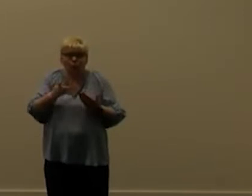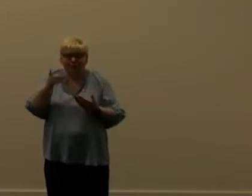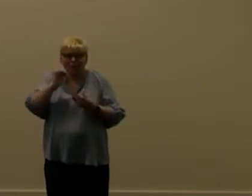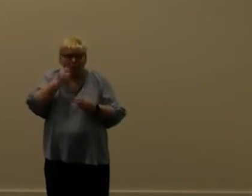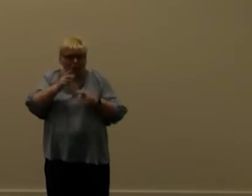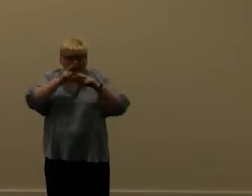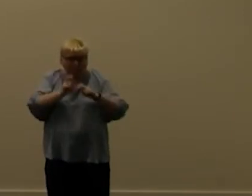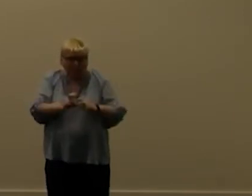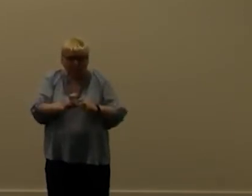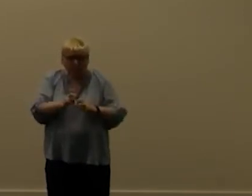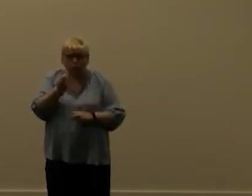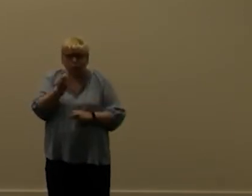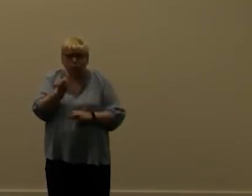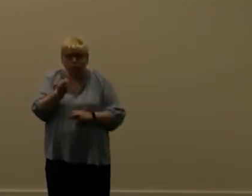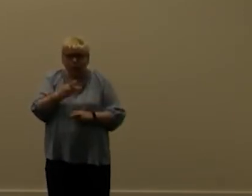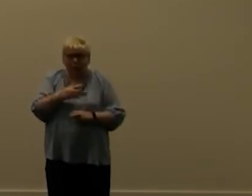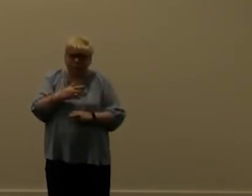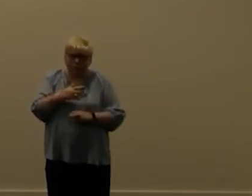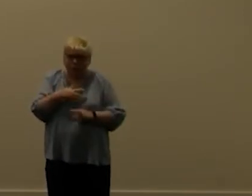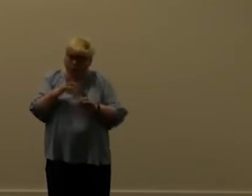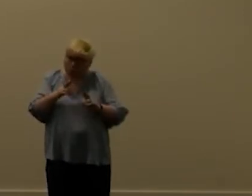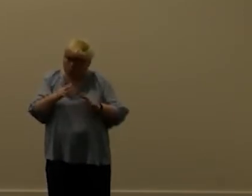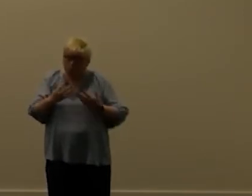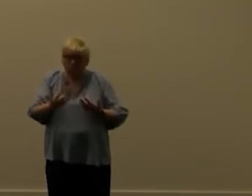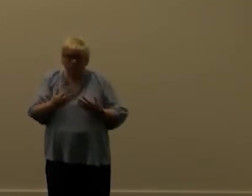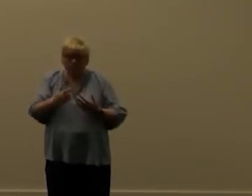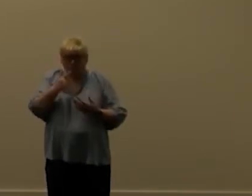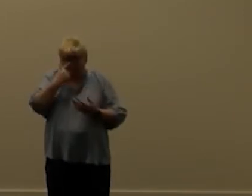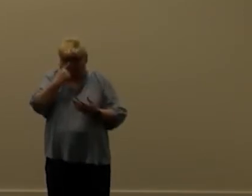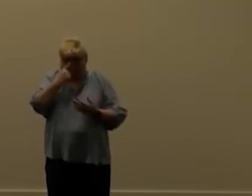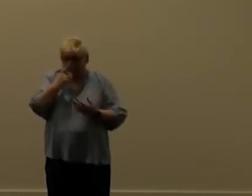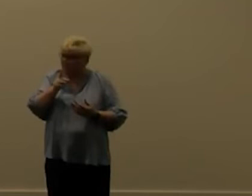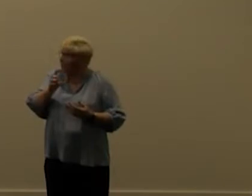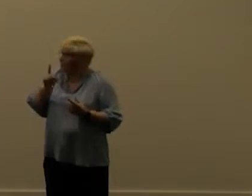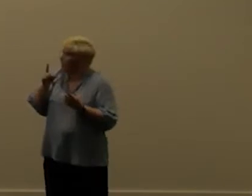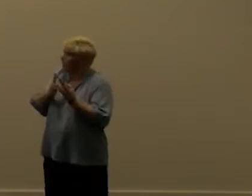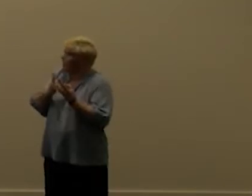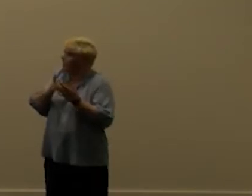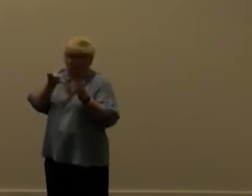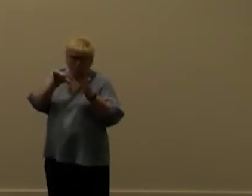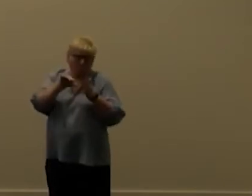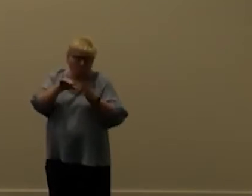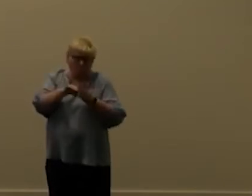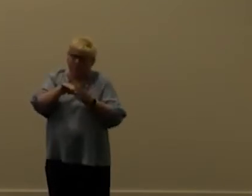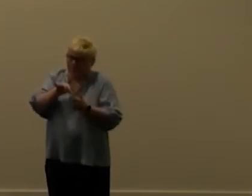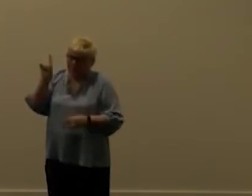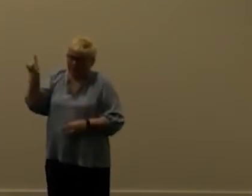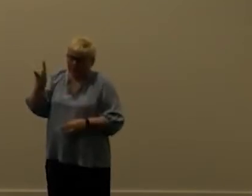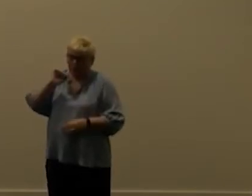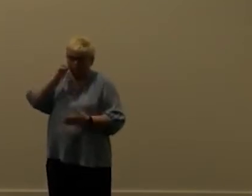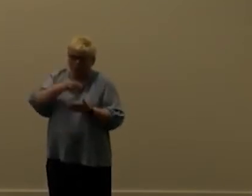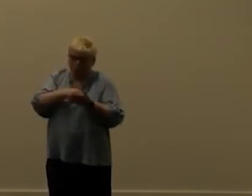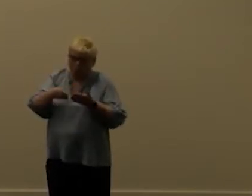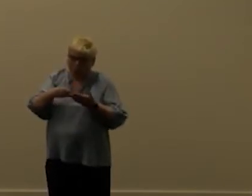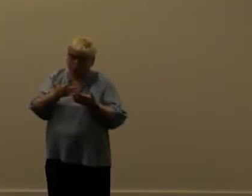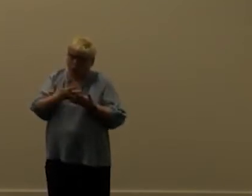this soon i would hope so but i think it's it there is like a problem here because i mean it's going to cost a lot